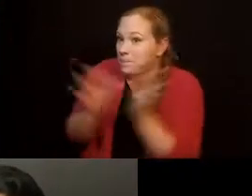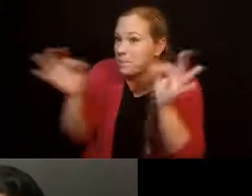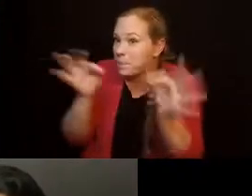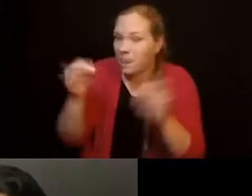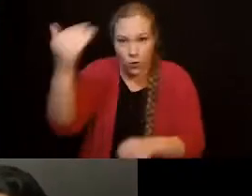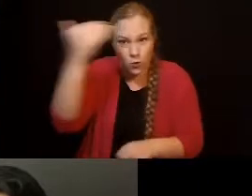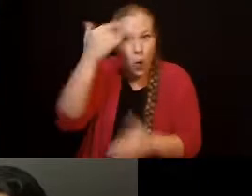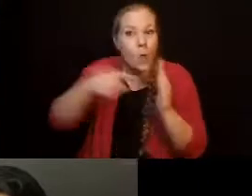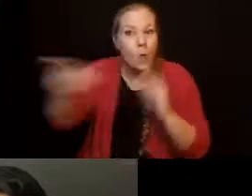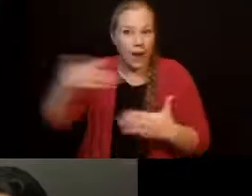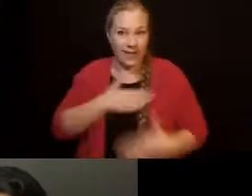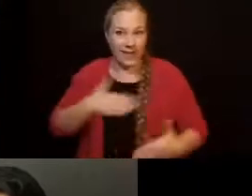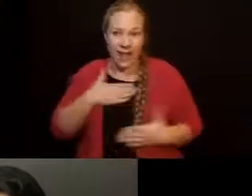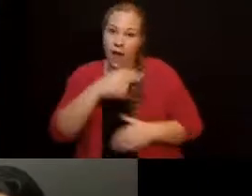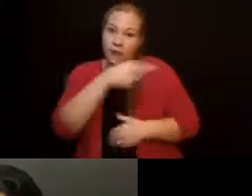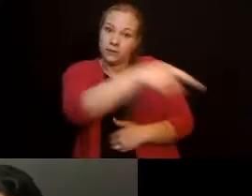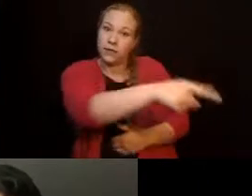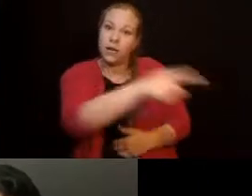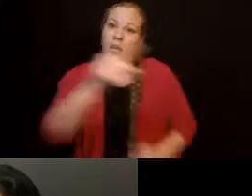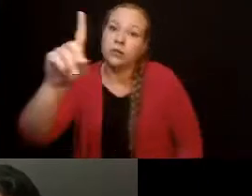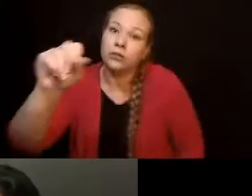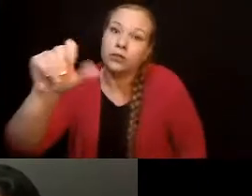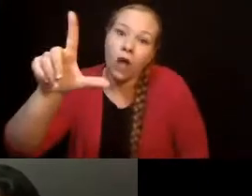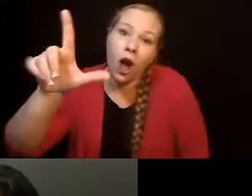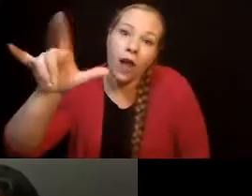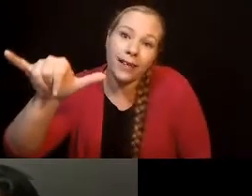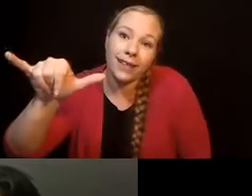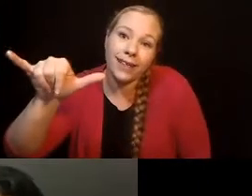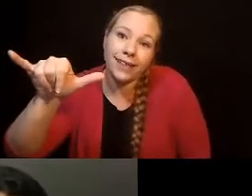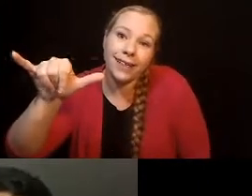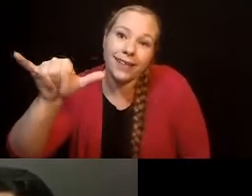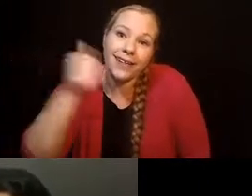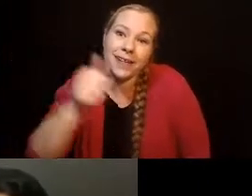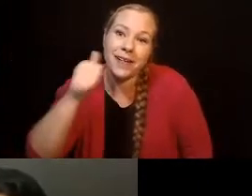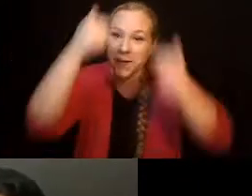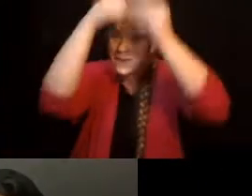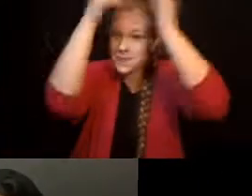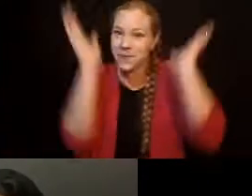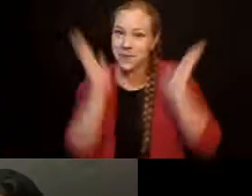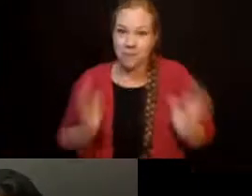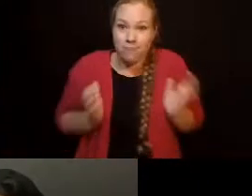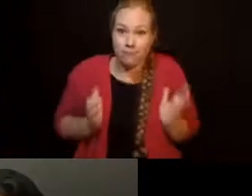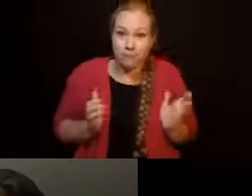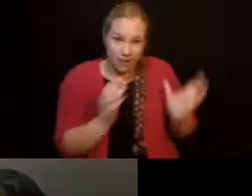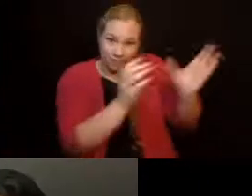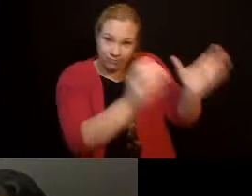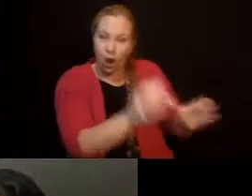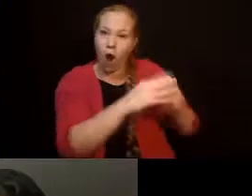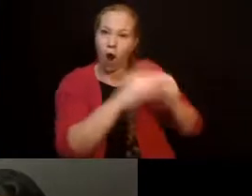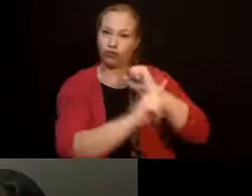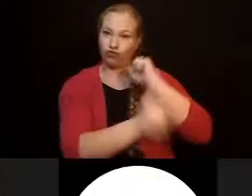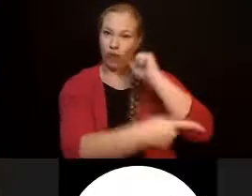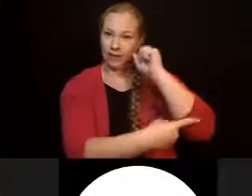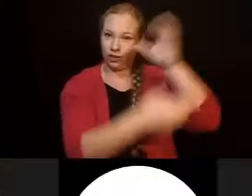where he needed to empty it would have Burt Reynolds on it. Is that correct, Emily? Is that how you did it?